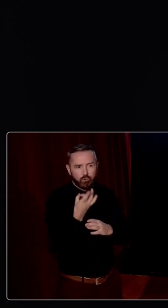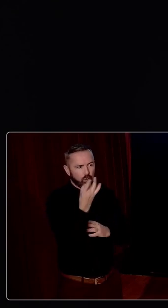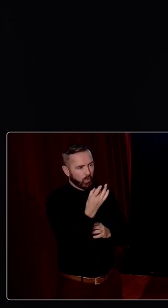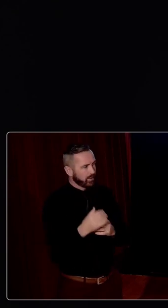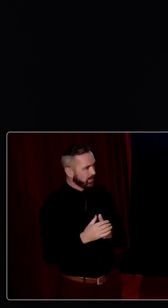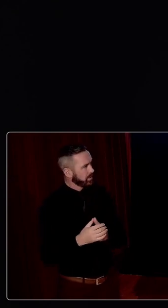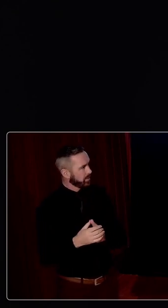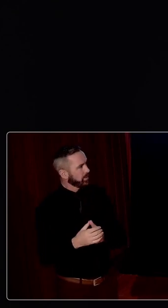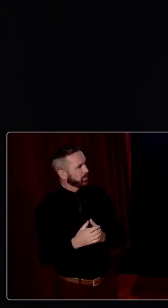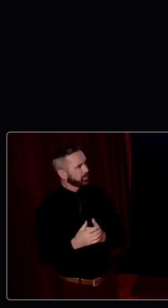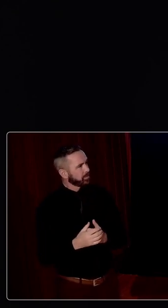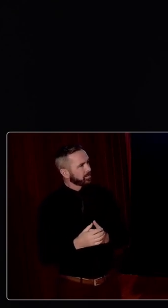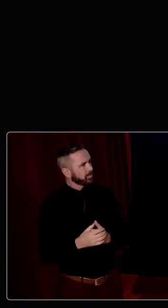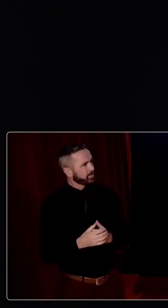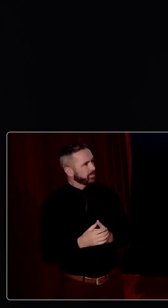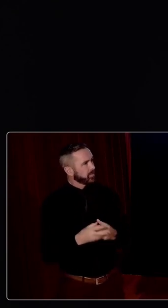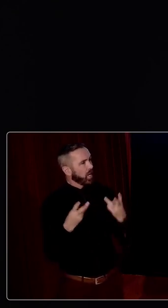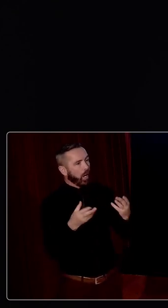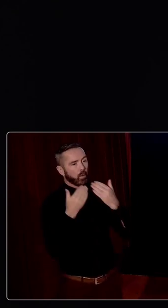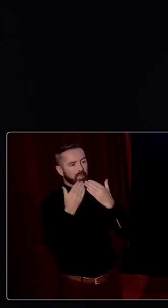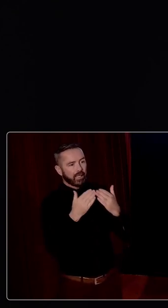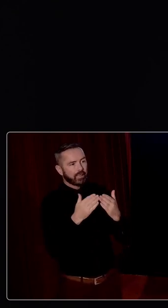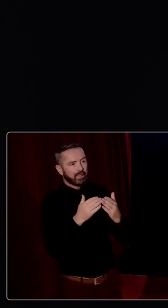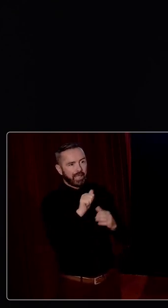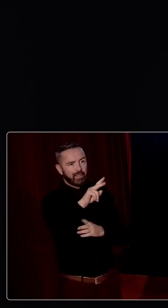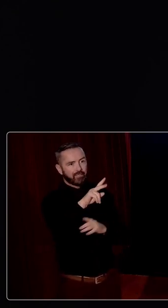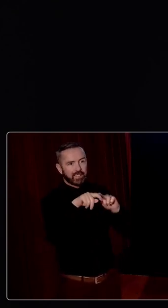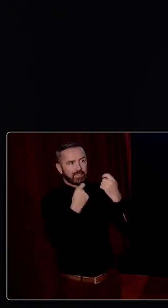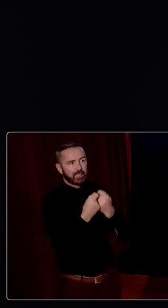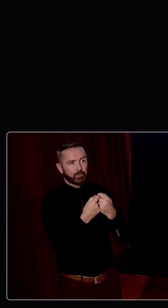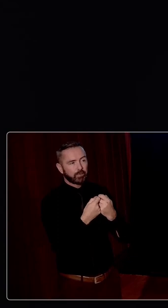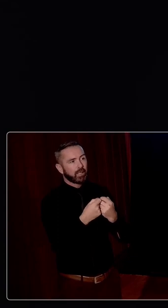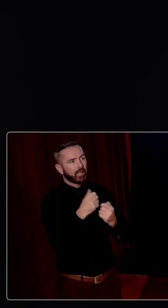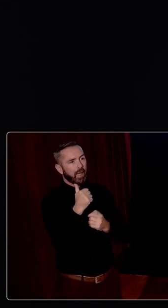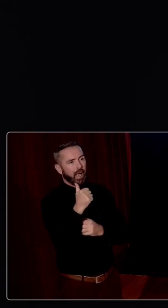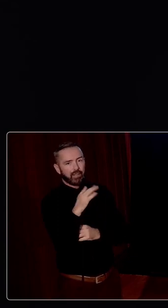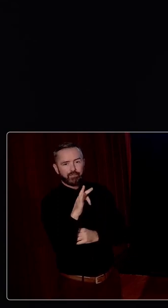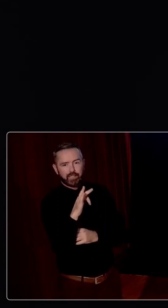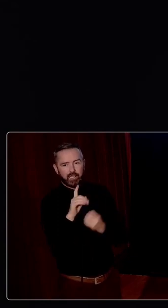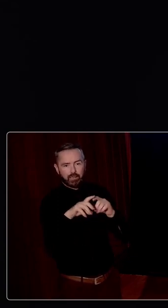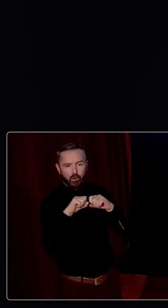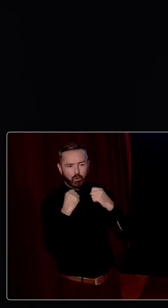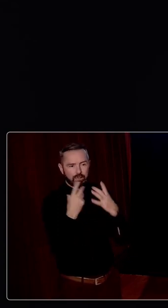such grace and professionalism. I want to thank our AV team, Alan Finn and all his team at AV Partners for